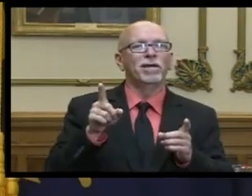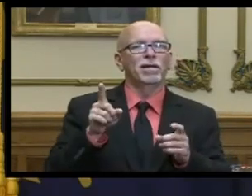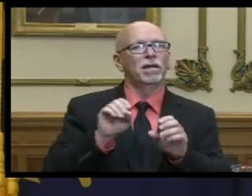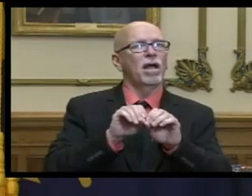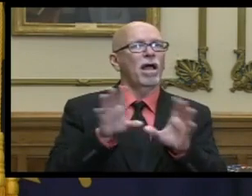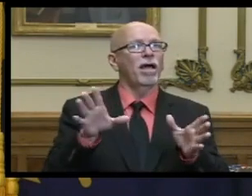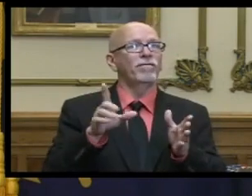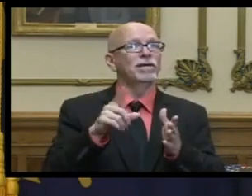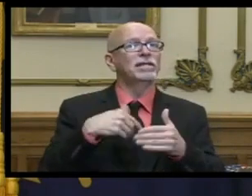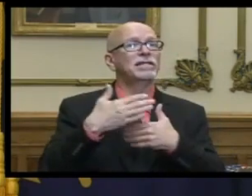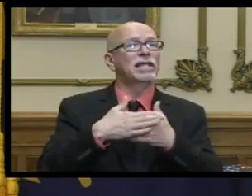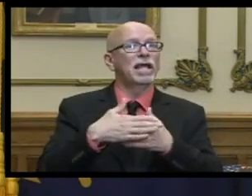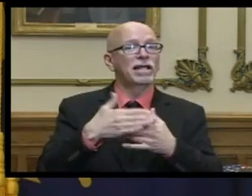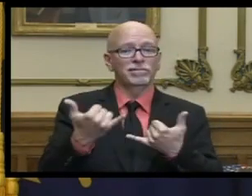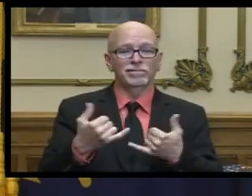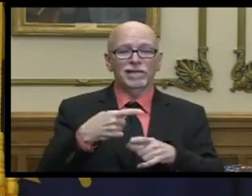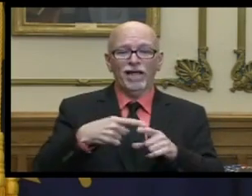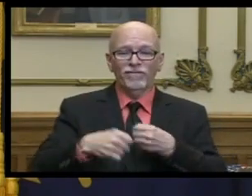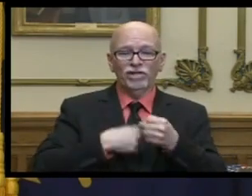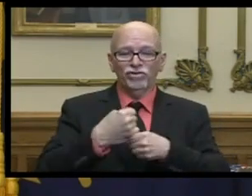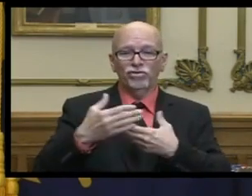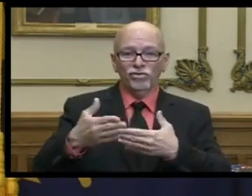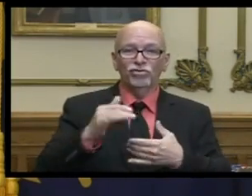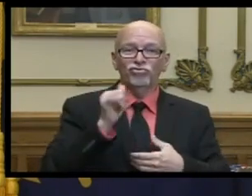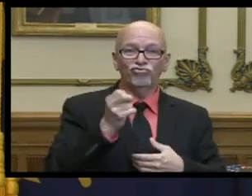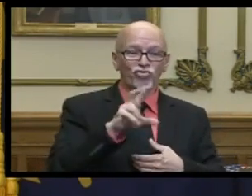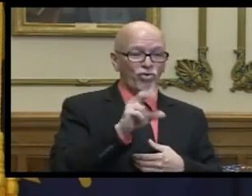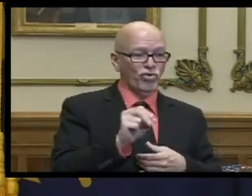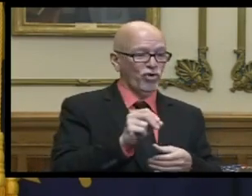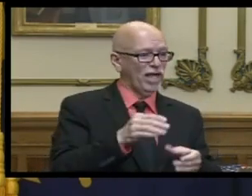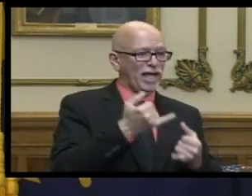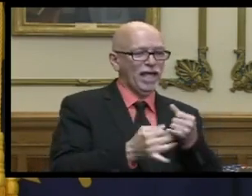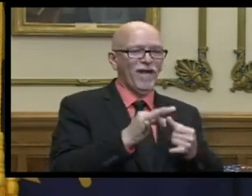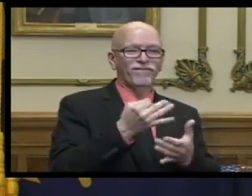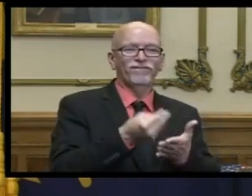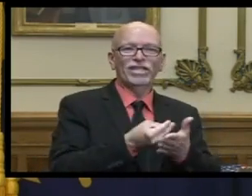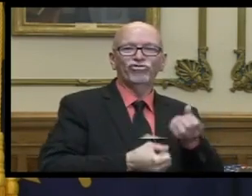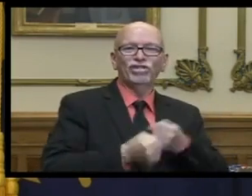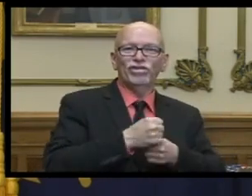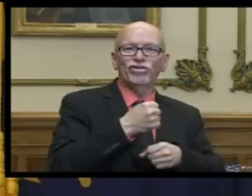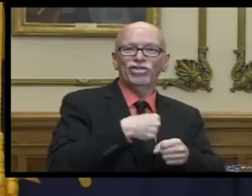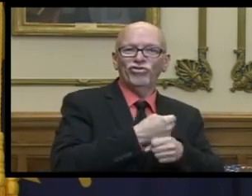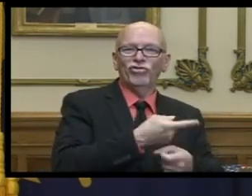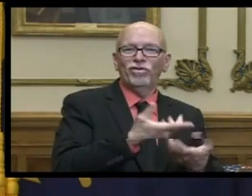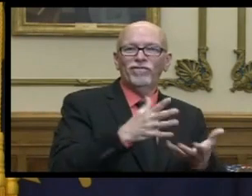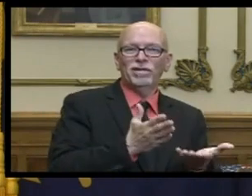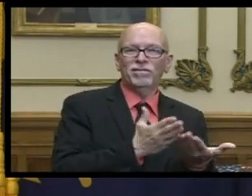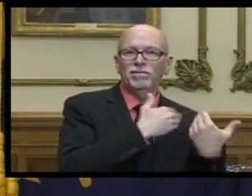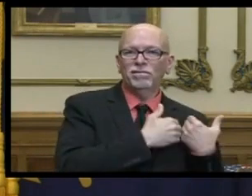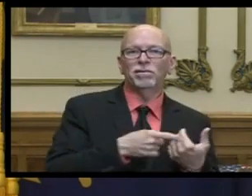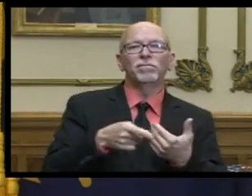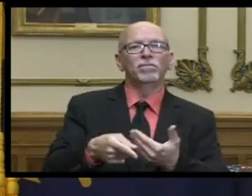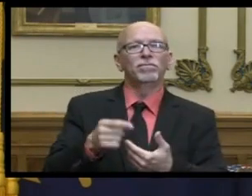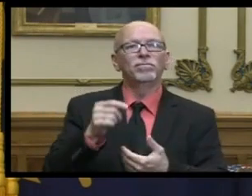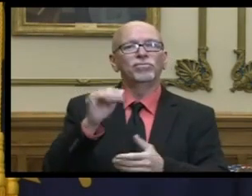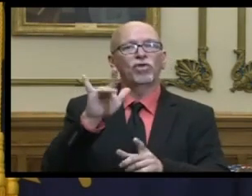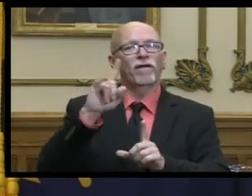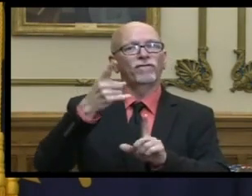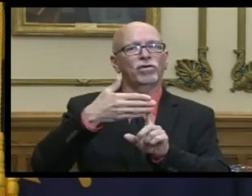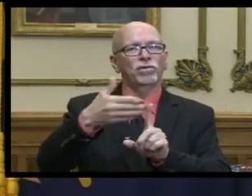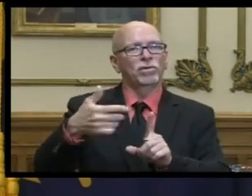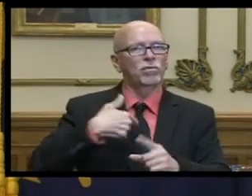uh obviously what the next half of the year look we'll close the books june 30th and first half of the year will be behind us we're i'm